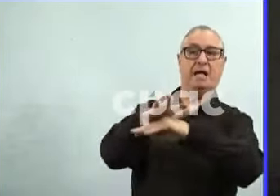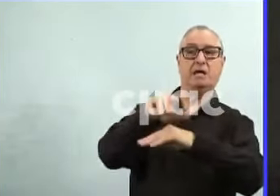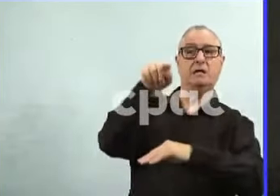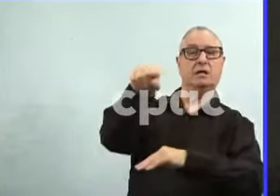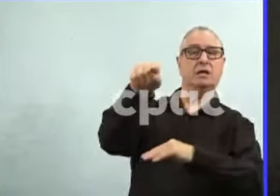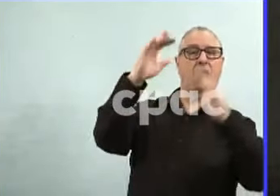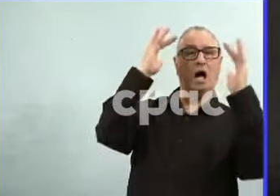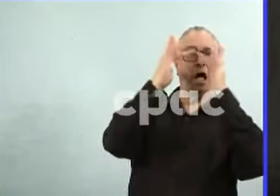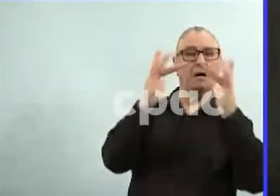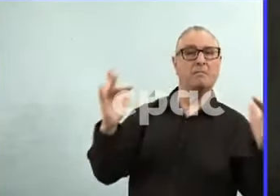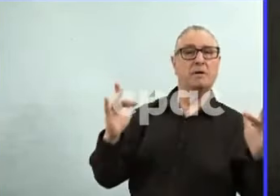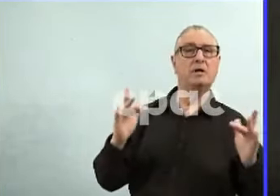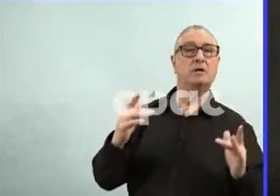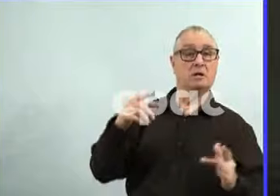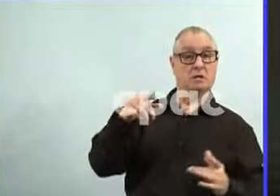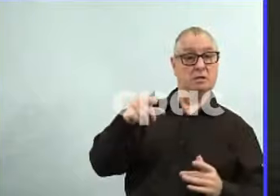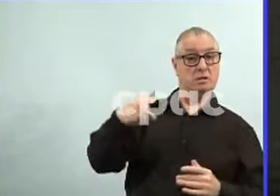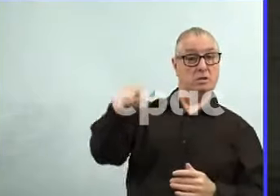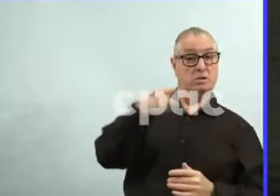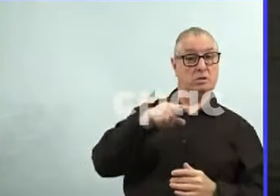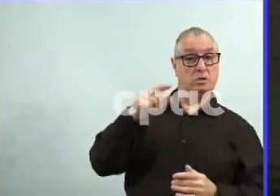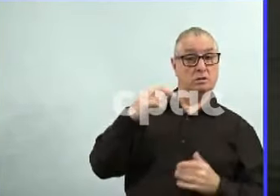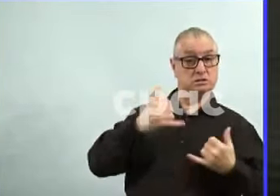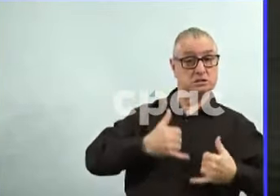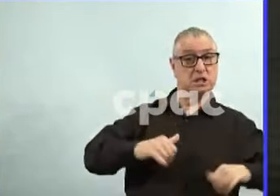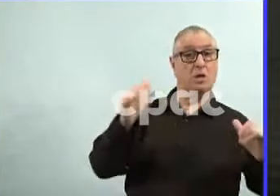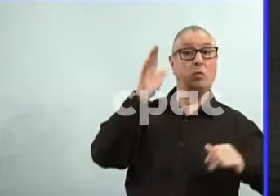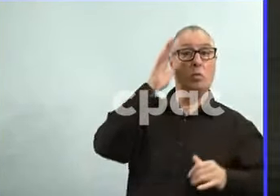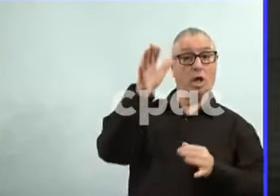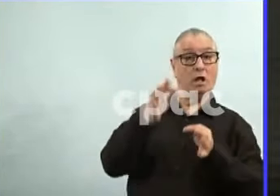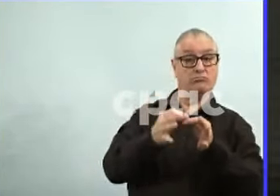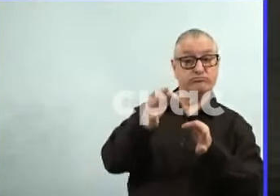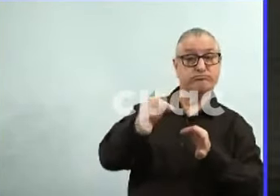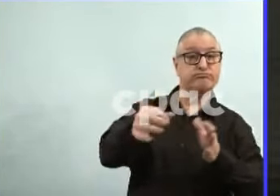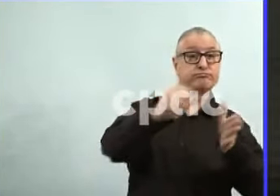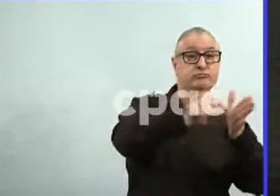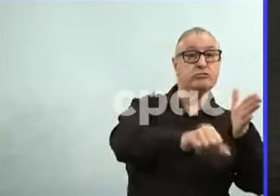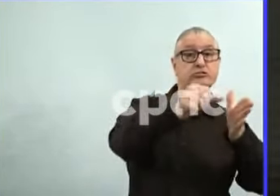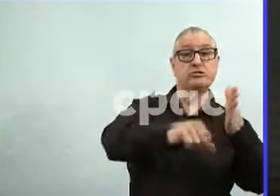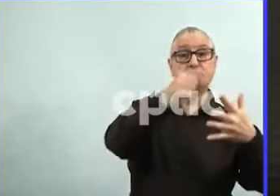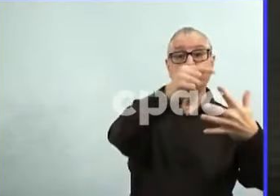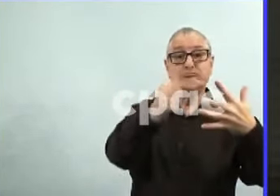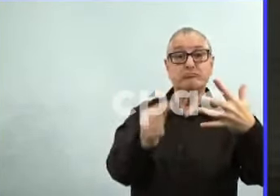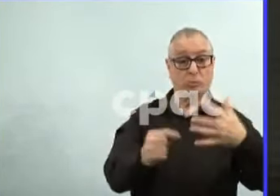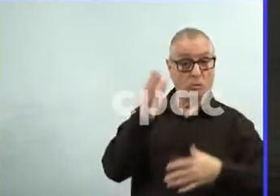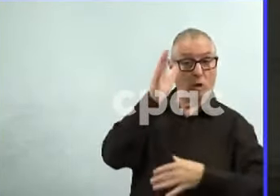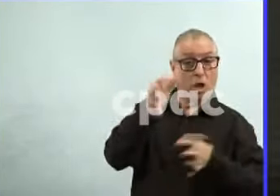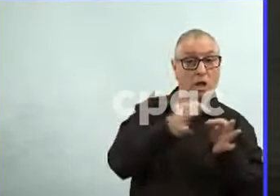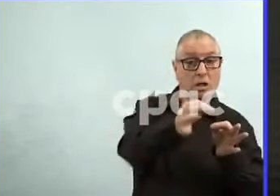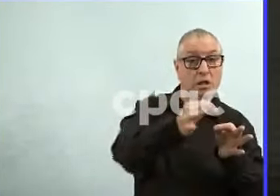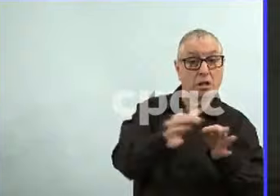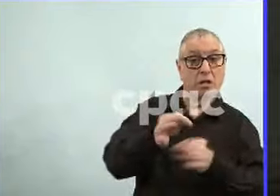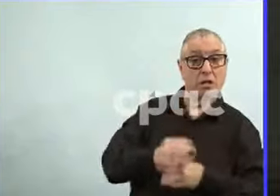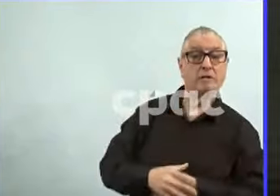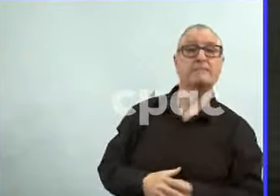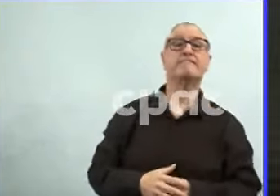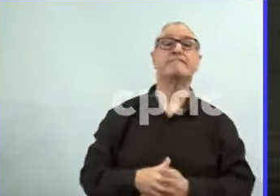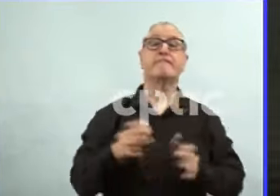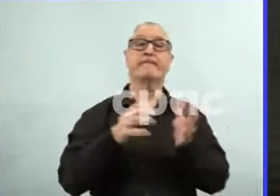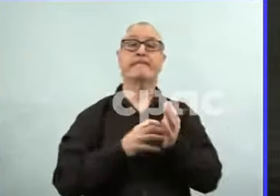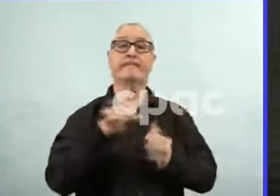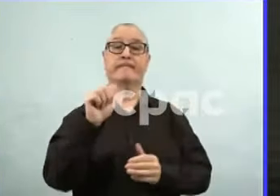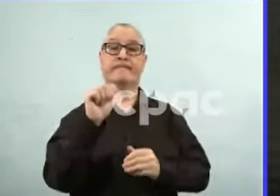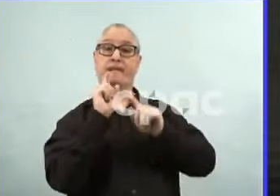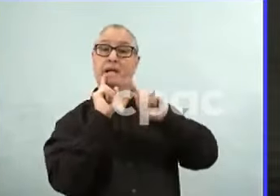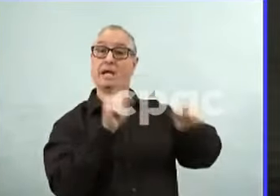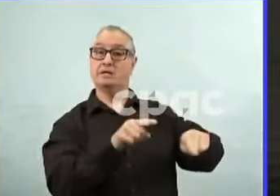So, you know, first, I want to thank all the health care providers for doing what they've done during the pandemic and during what they've done